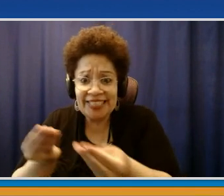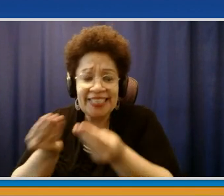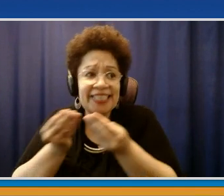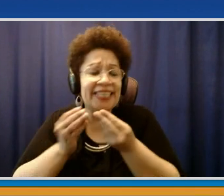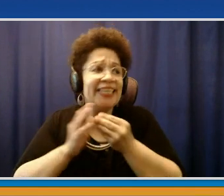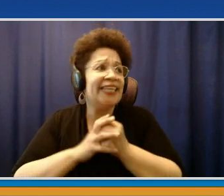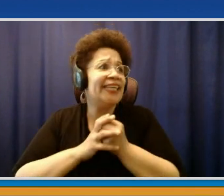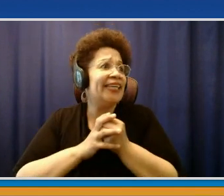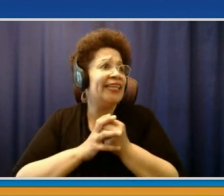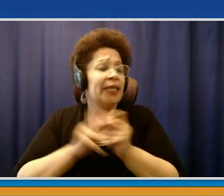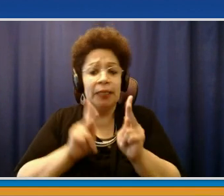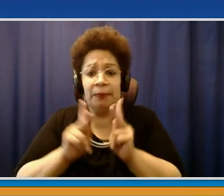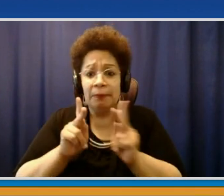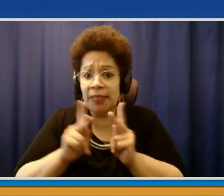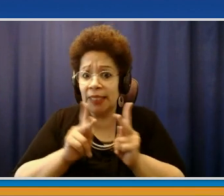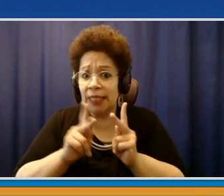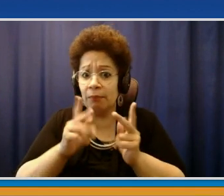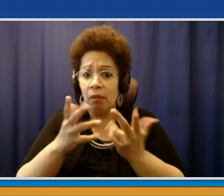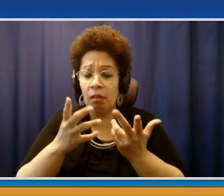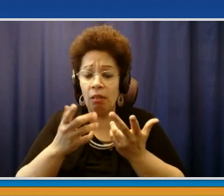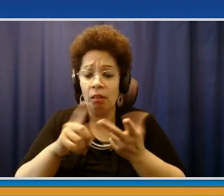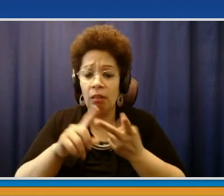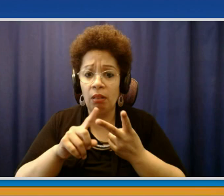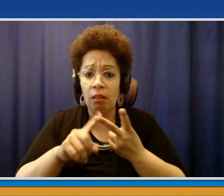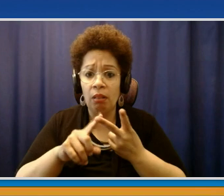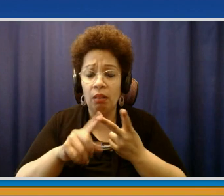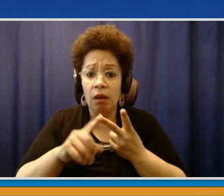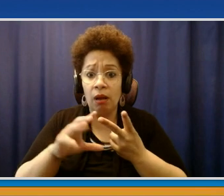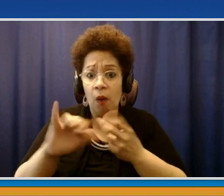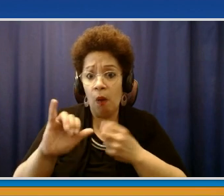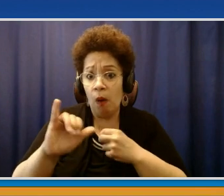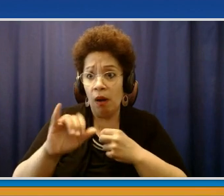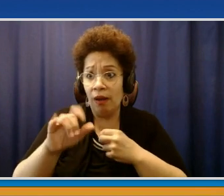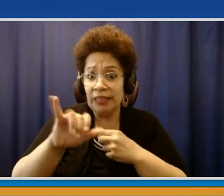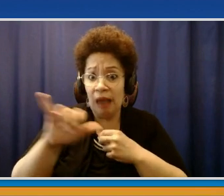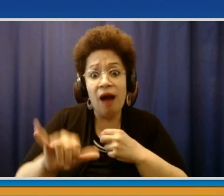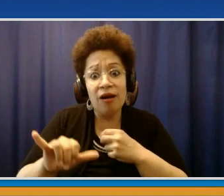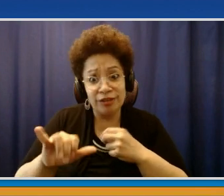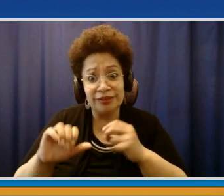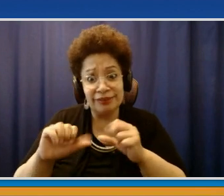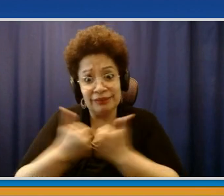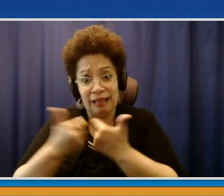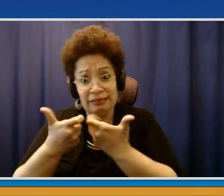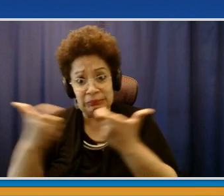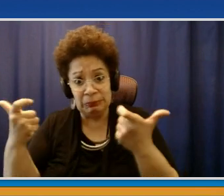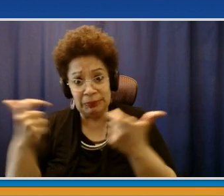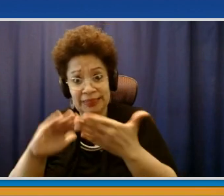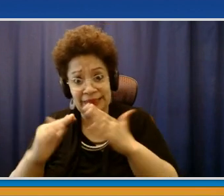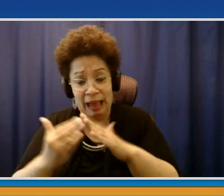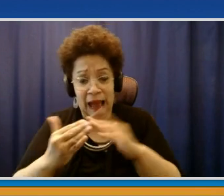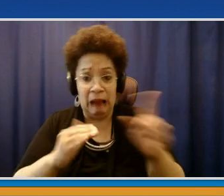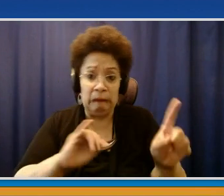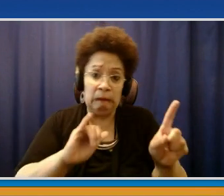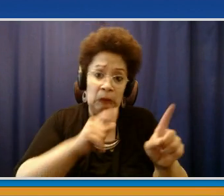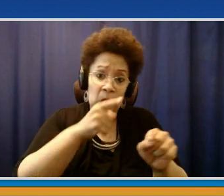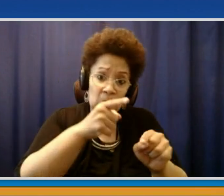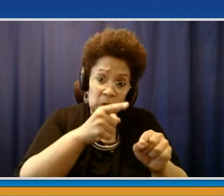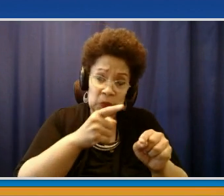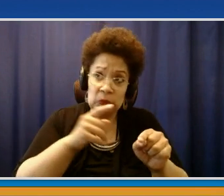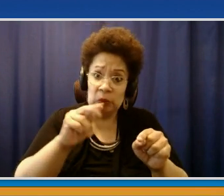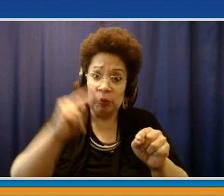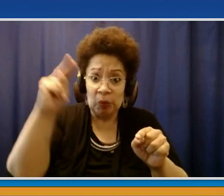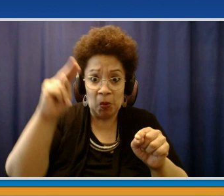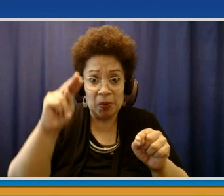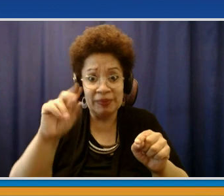Vernon. And it's another challenge in a town like North Salem. And yet everyone in your organization, the men and women of your town rose to the occasion. And